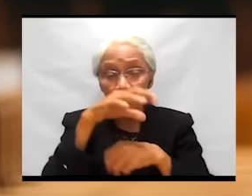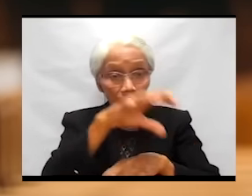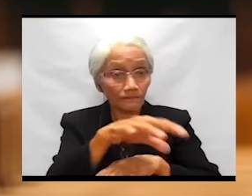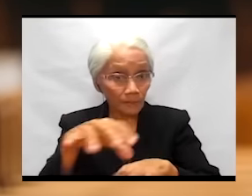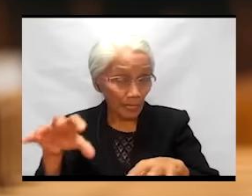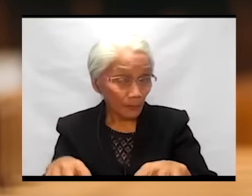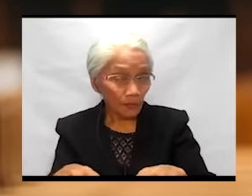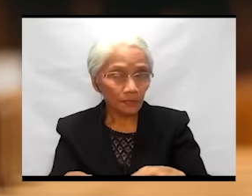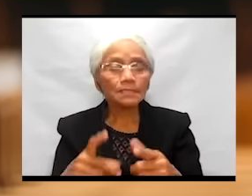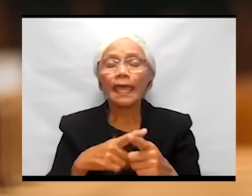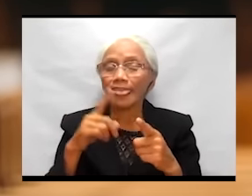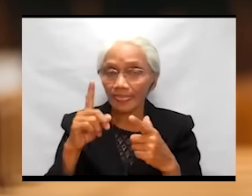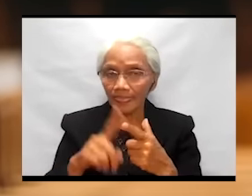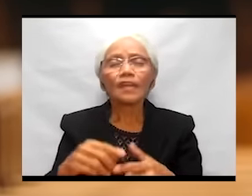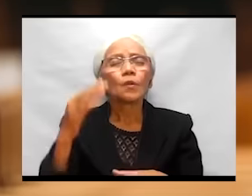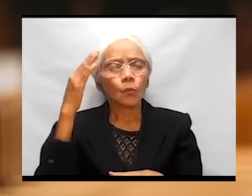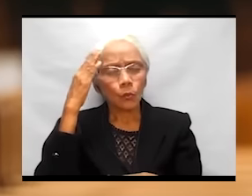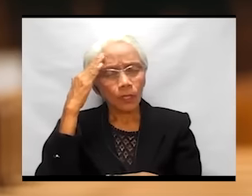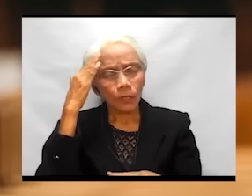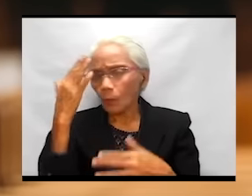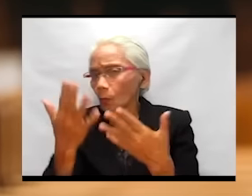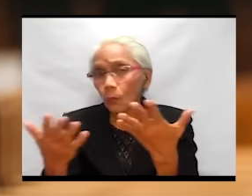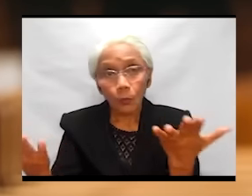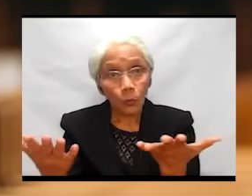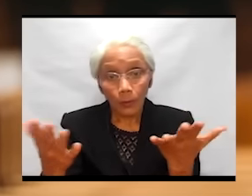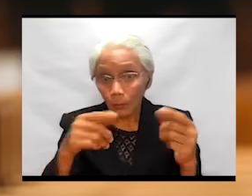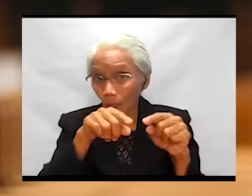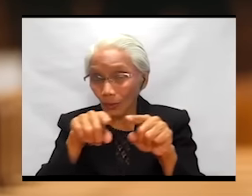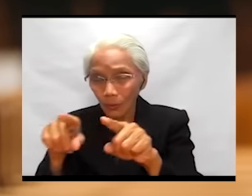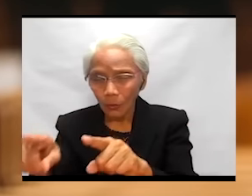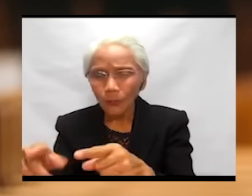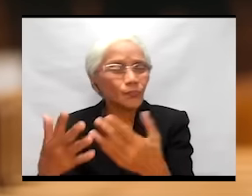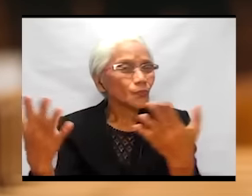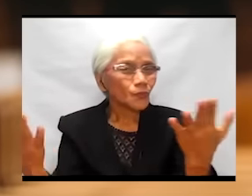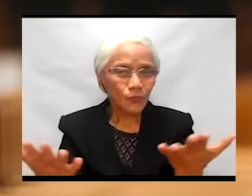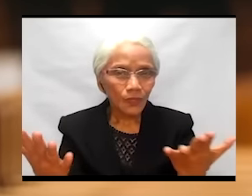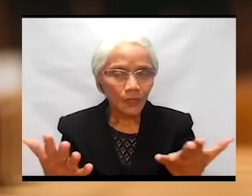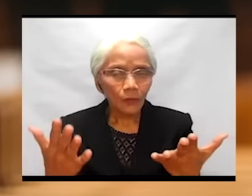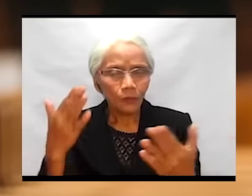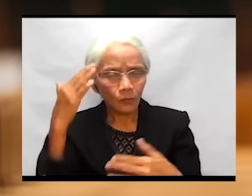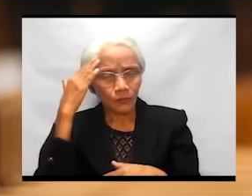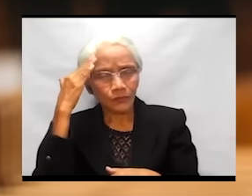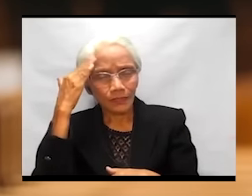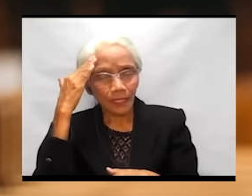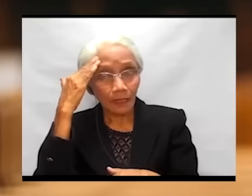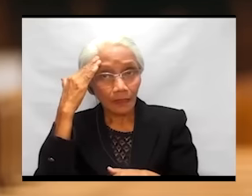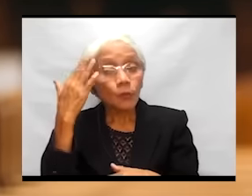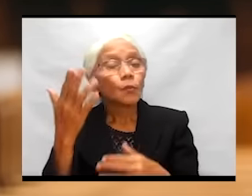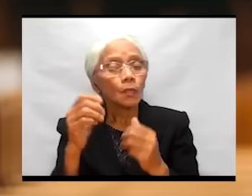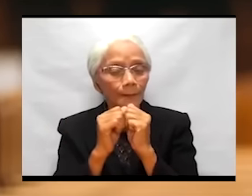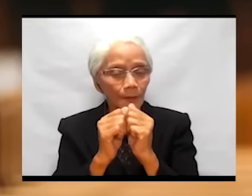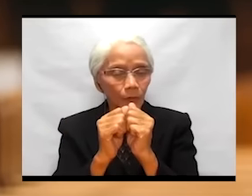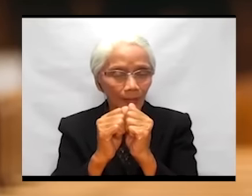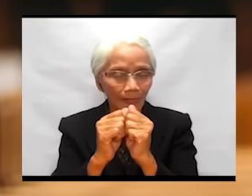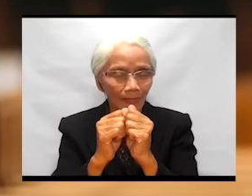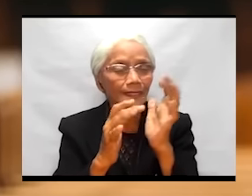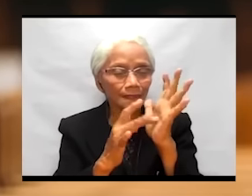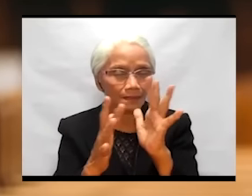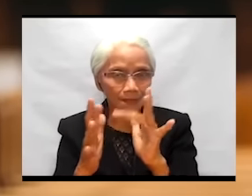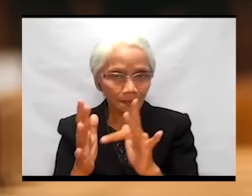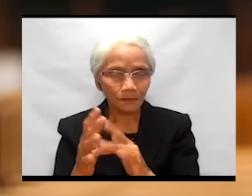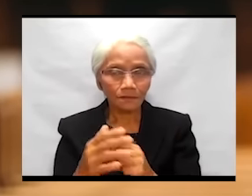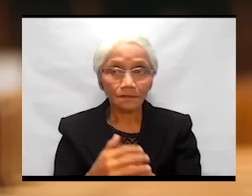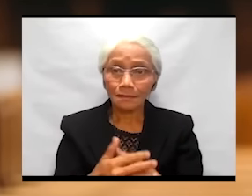of neighbors, then we know where we are headed. We know that we will be with him.